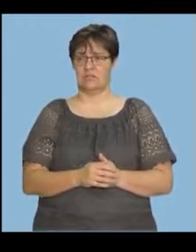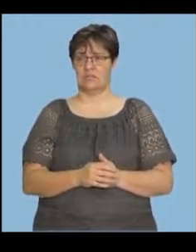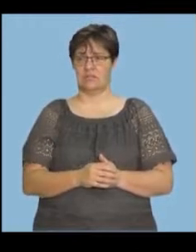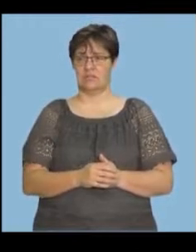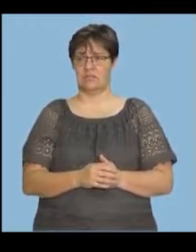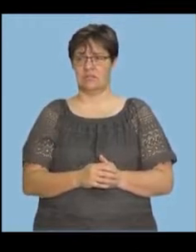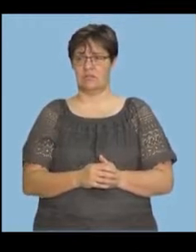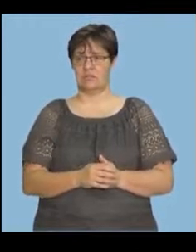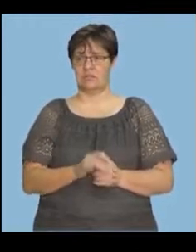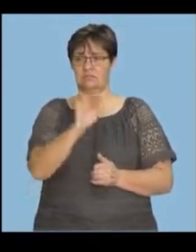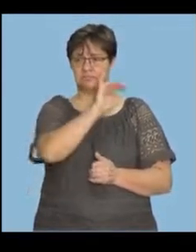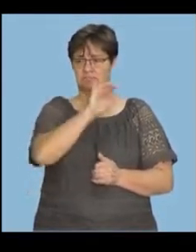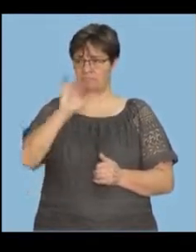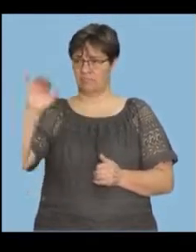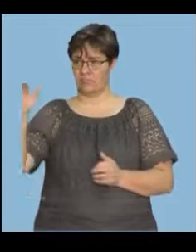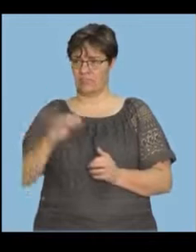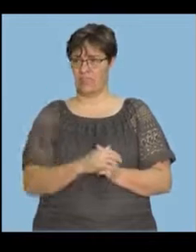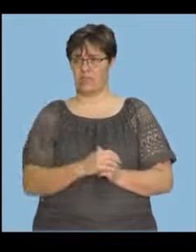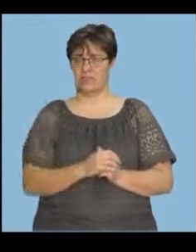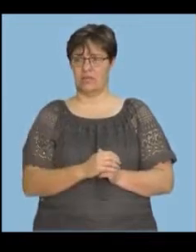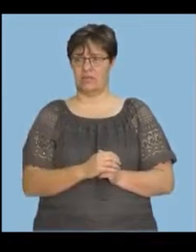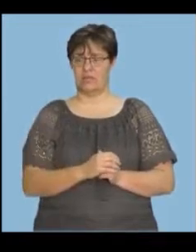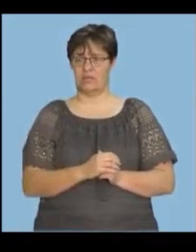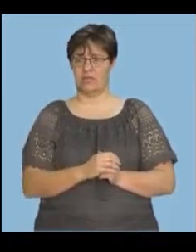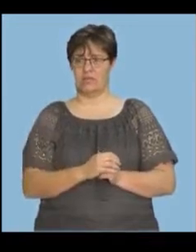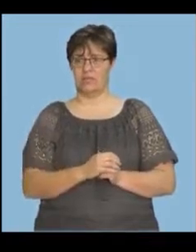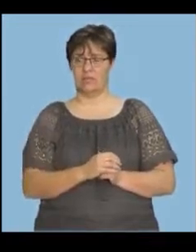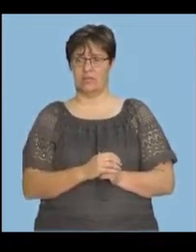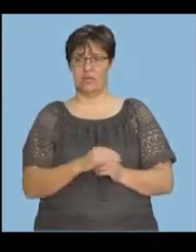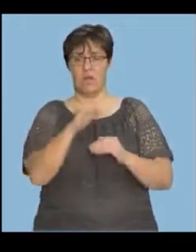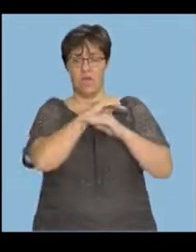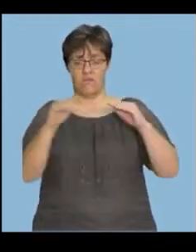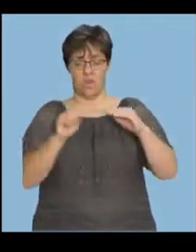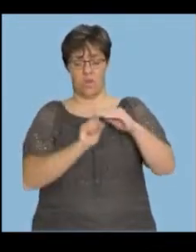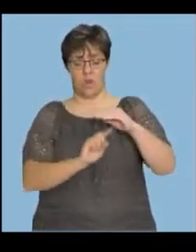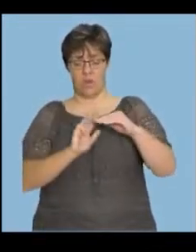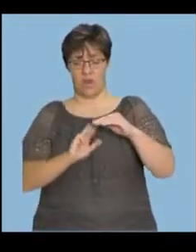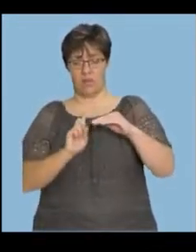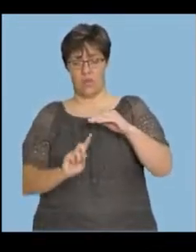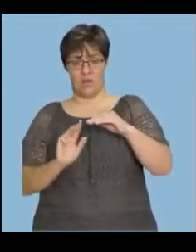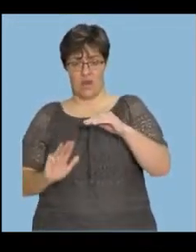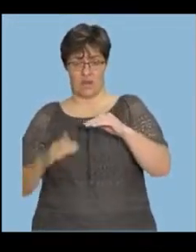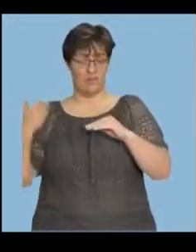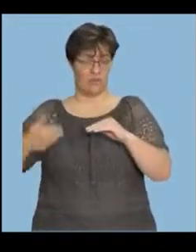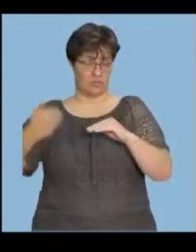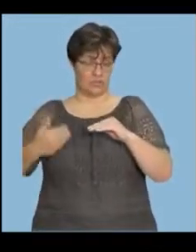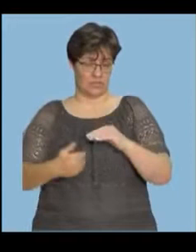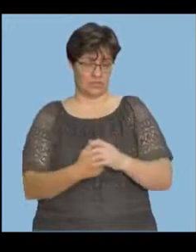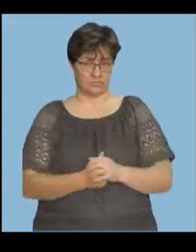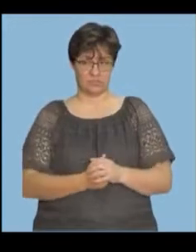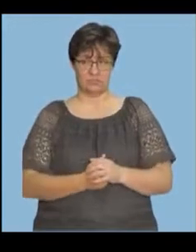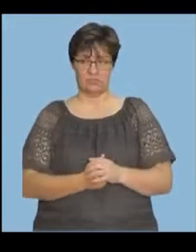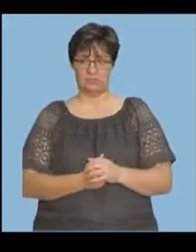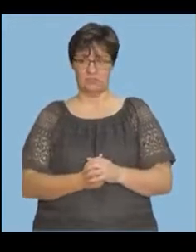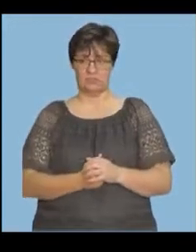If you add that, this is what we're adding over the total frequency. So what we're doing